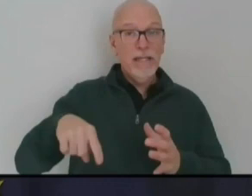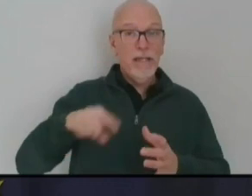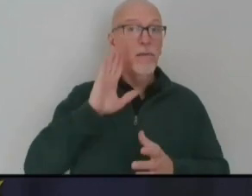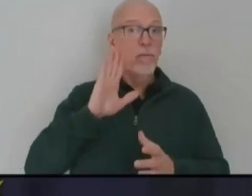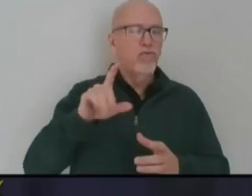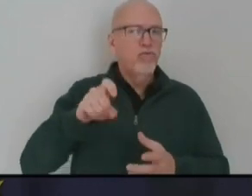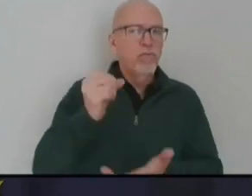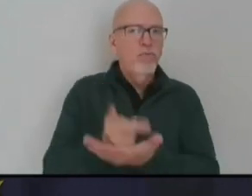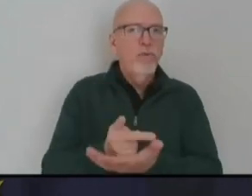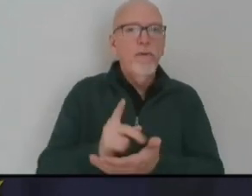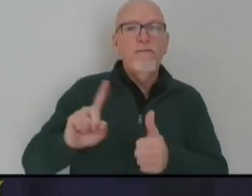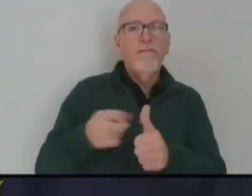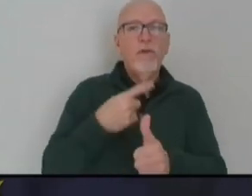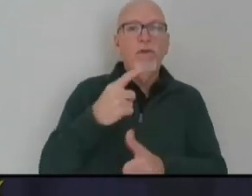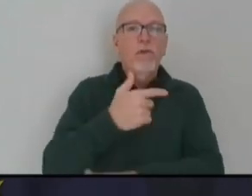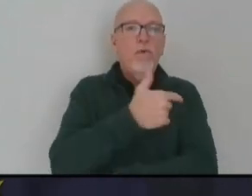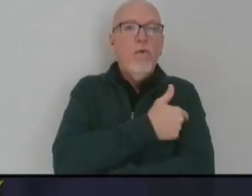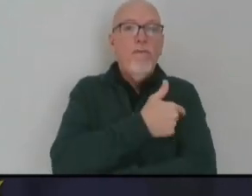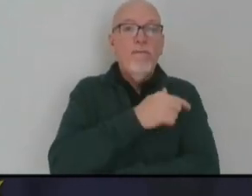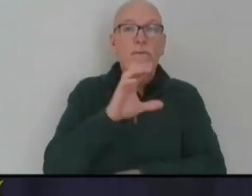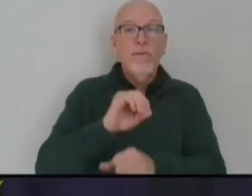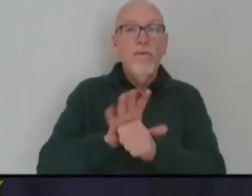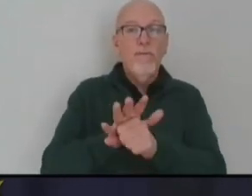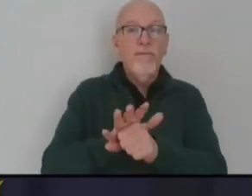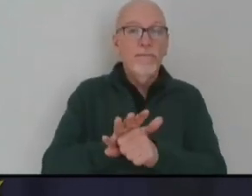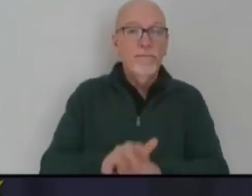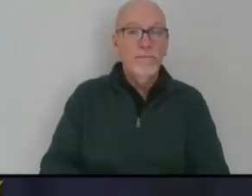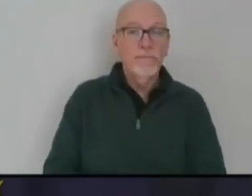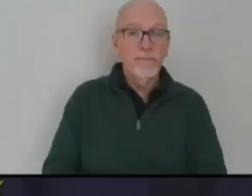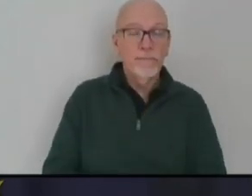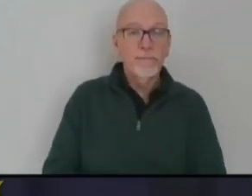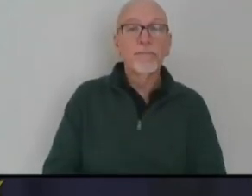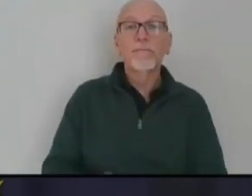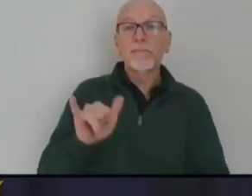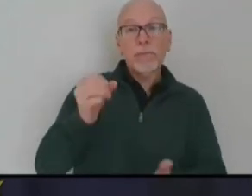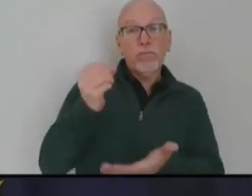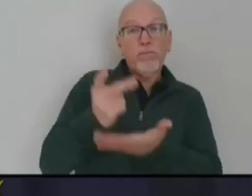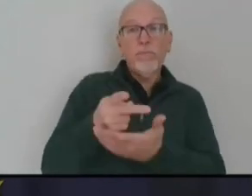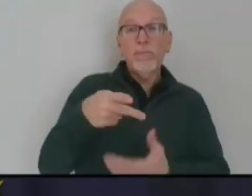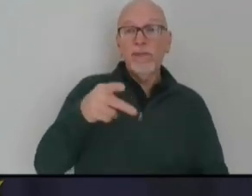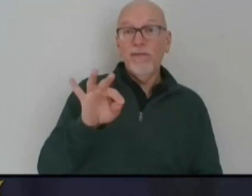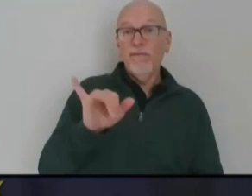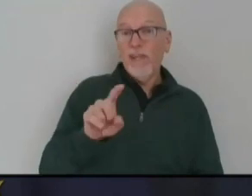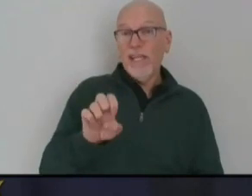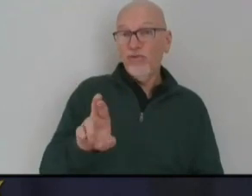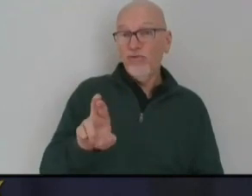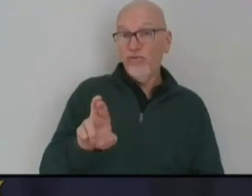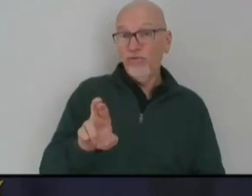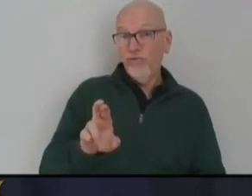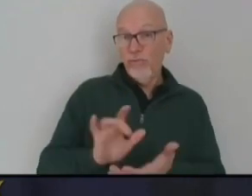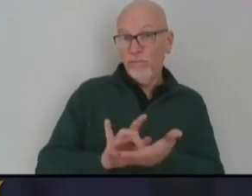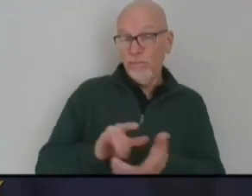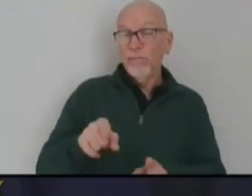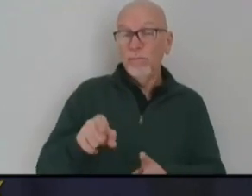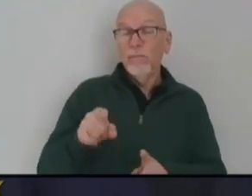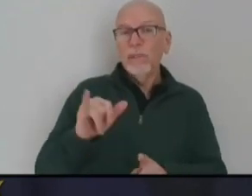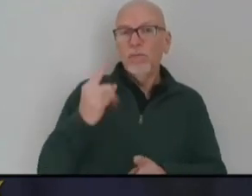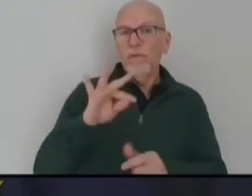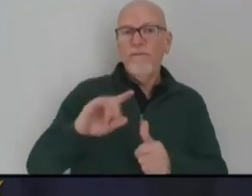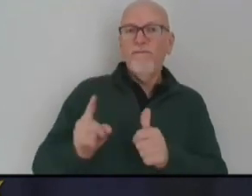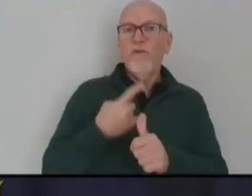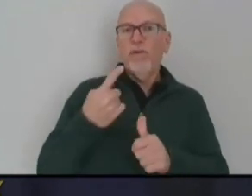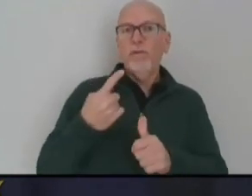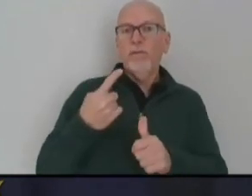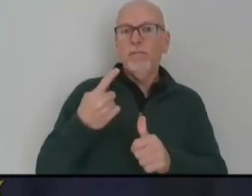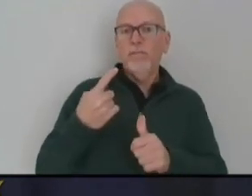the first COVID-19 vaccine. This approval of the Pfizer vaccine is one of the final steps before the